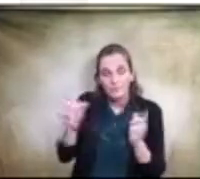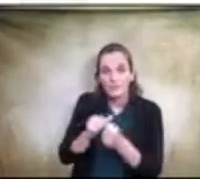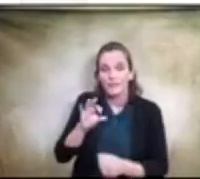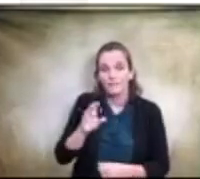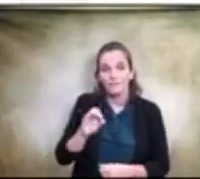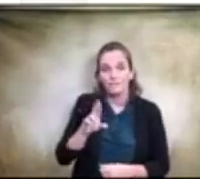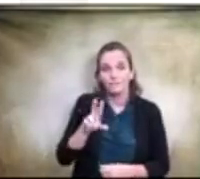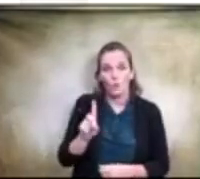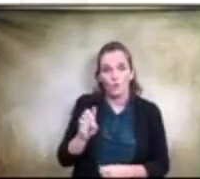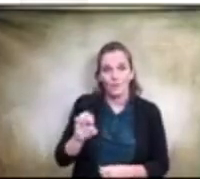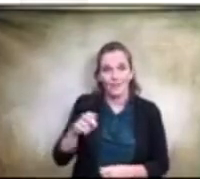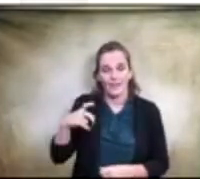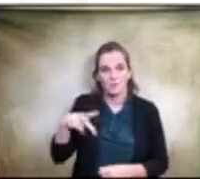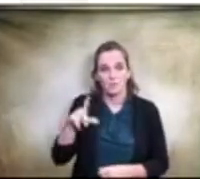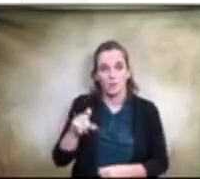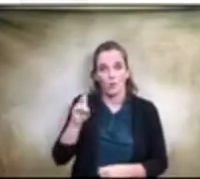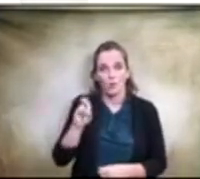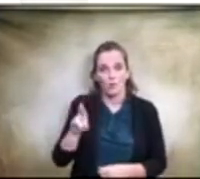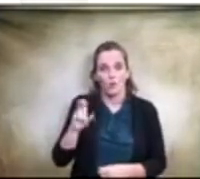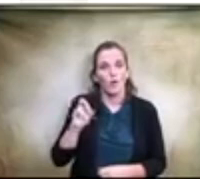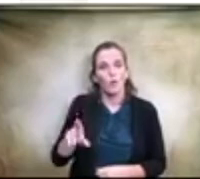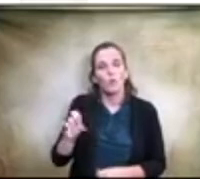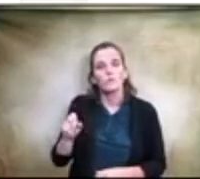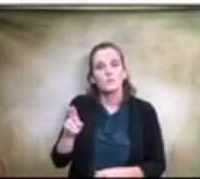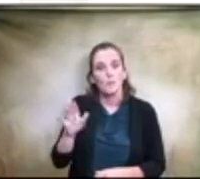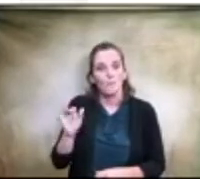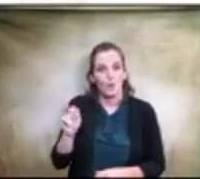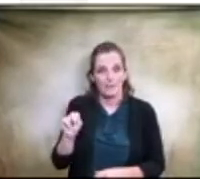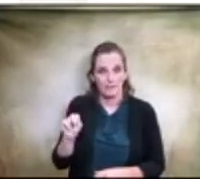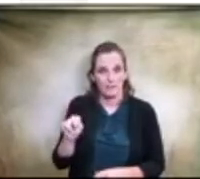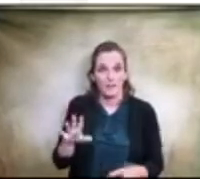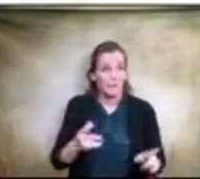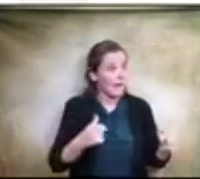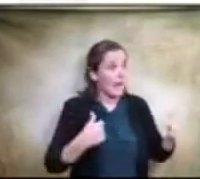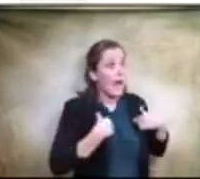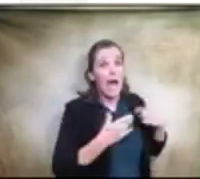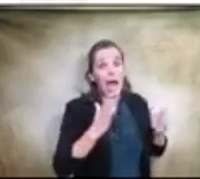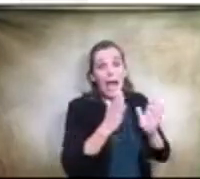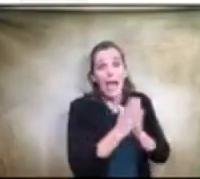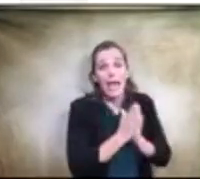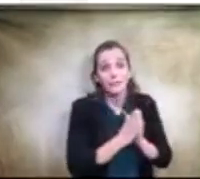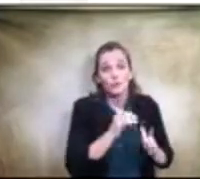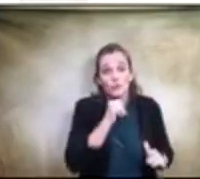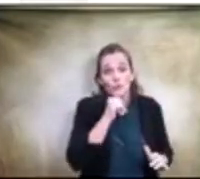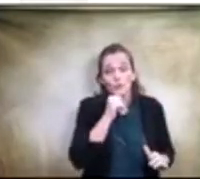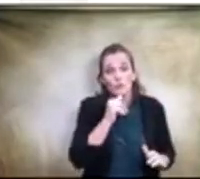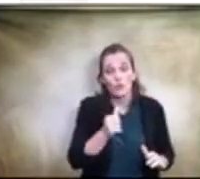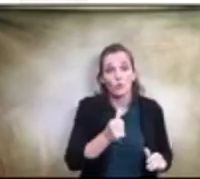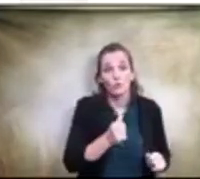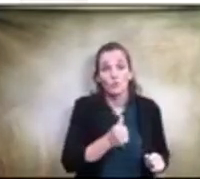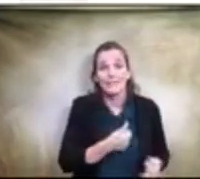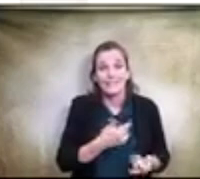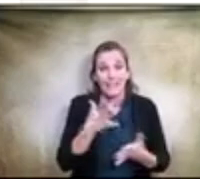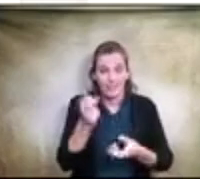forward um but i would definitely ask that you don't take out the joincy vehicles because i've done ride alongs with them and it